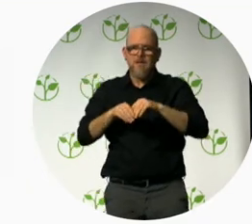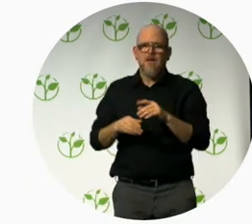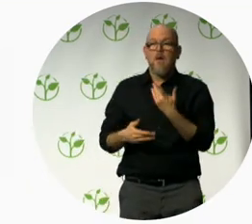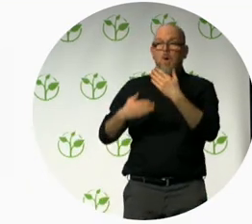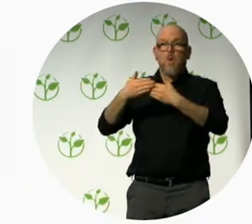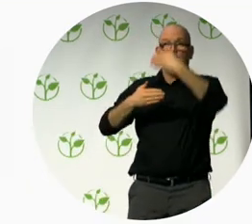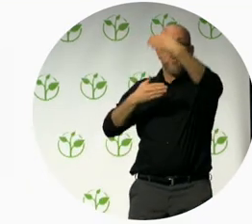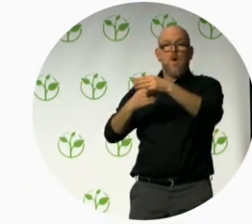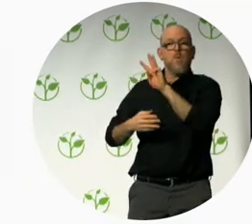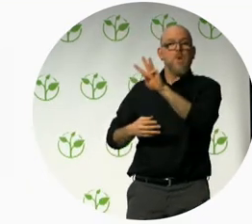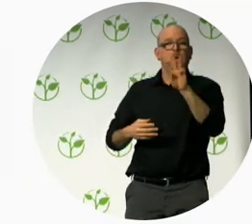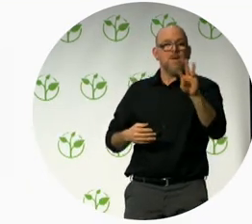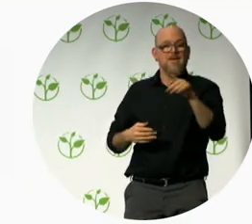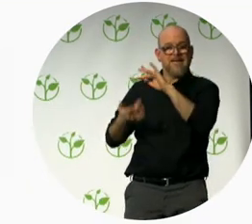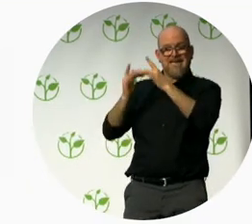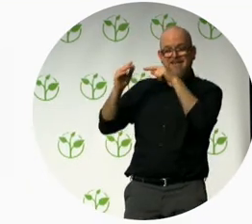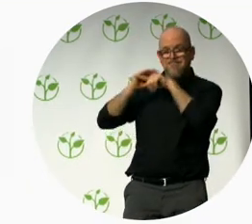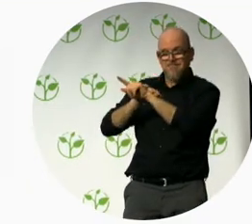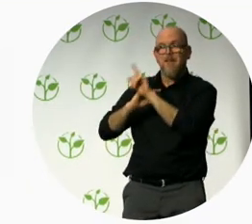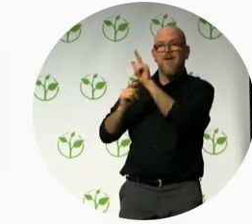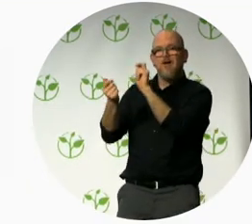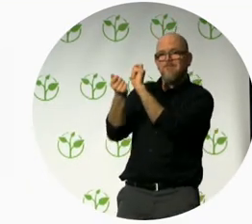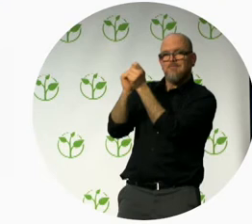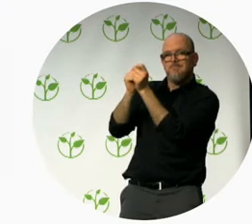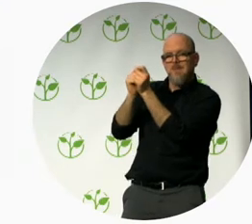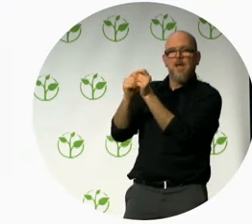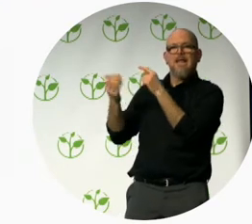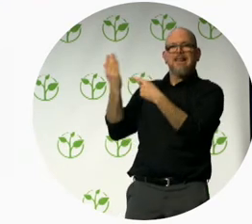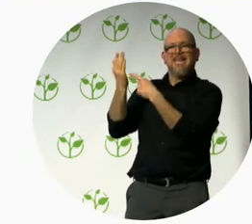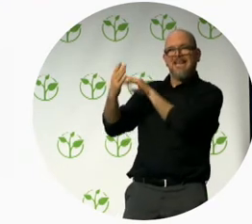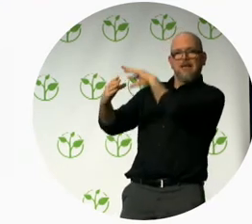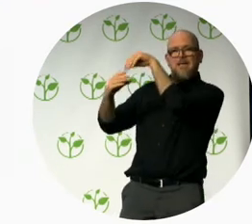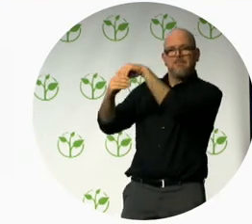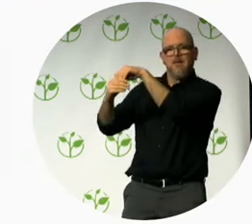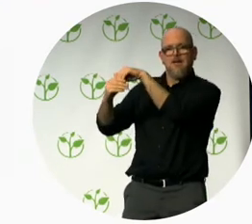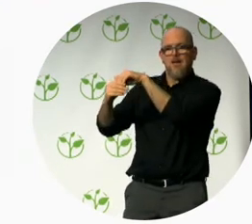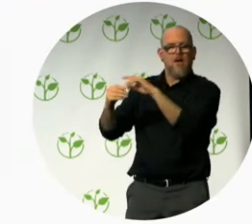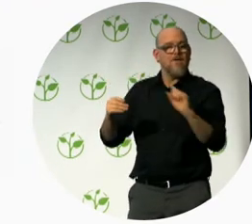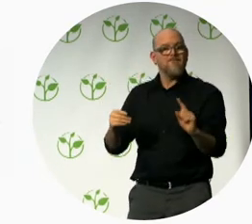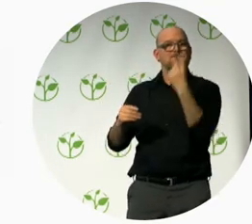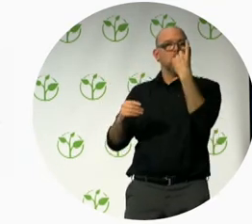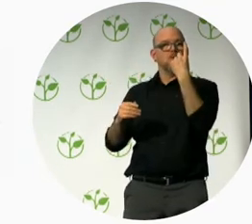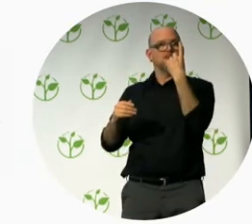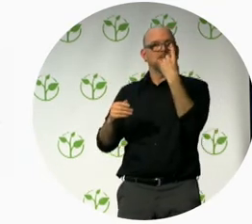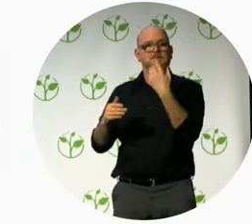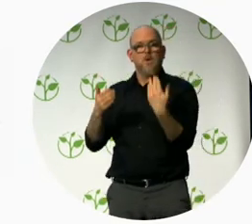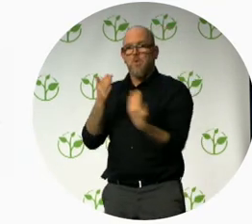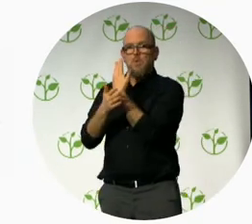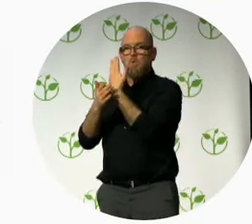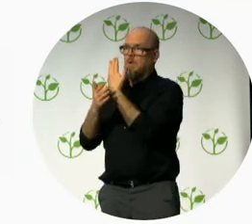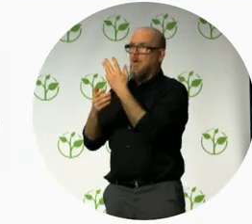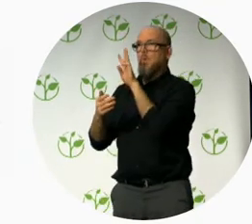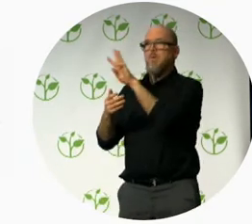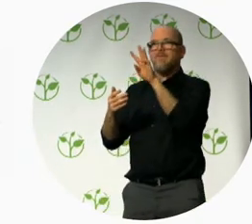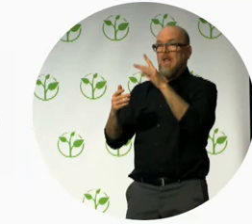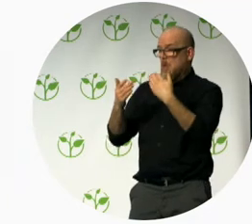automatic machines already must be accessible day one. That's a great starting point but what about